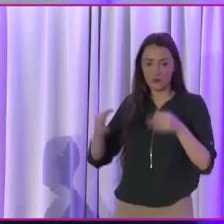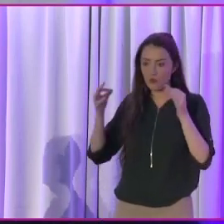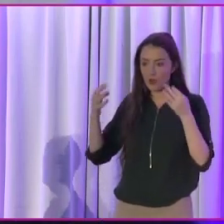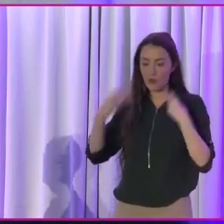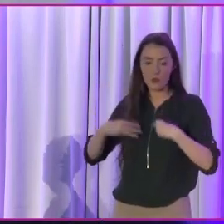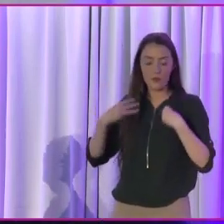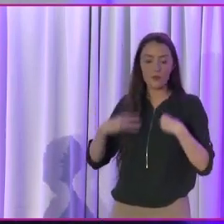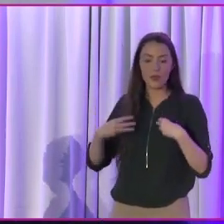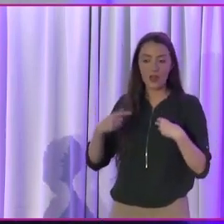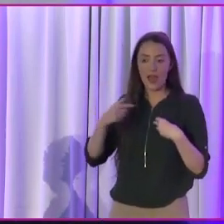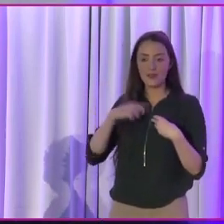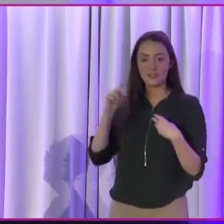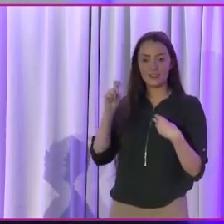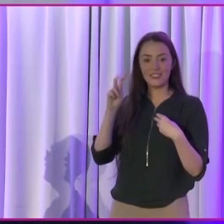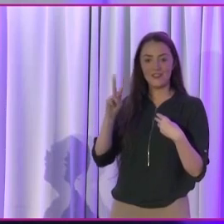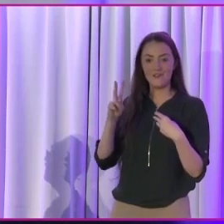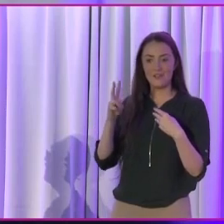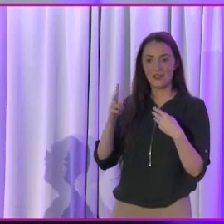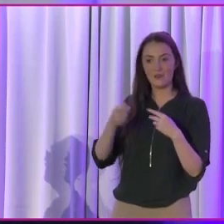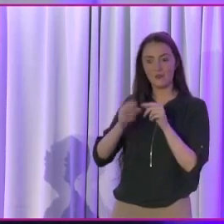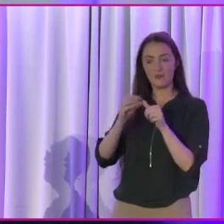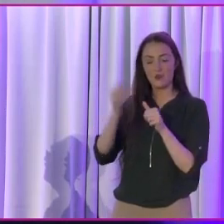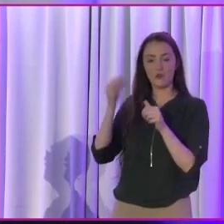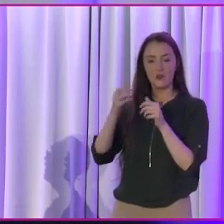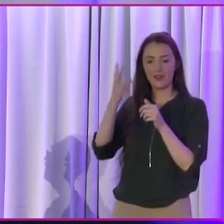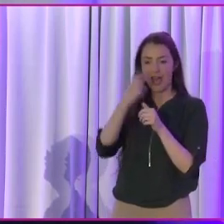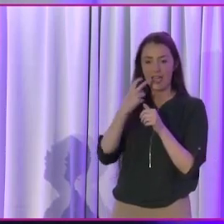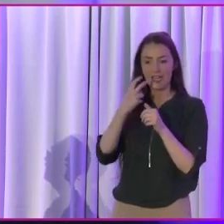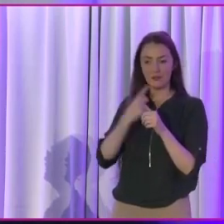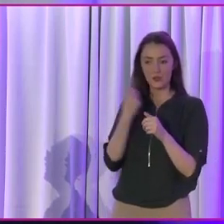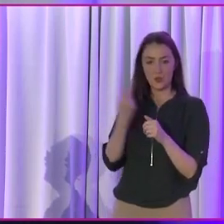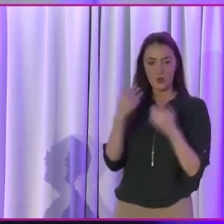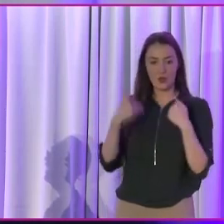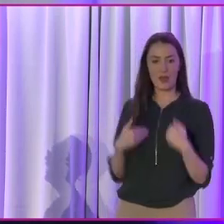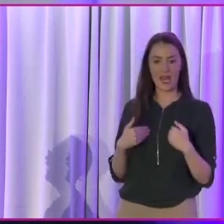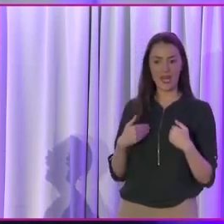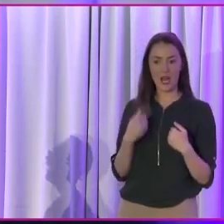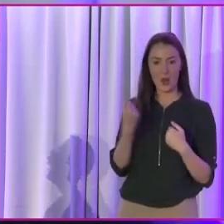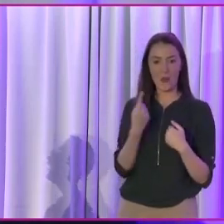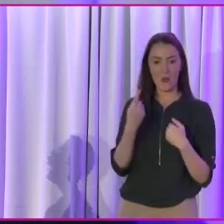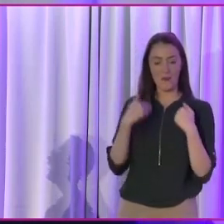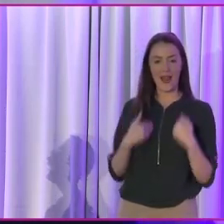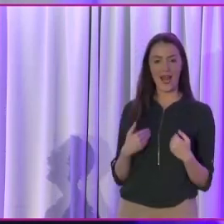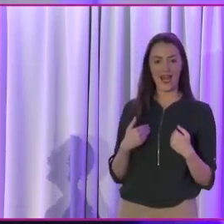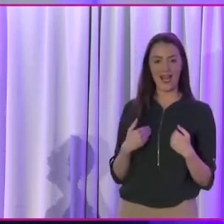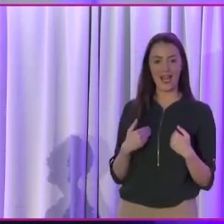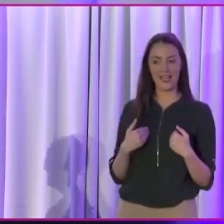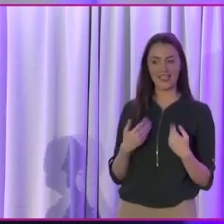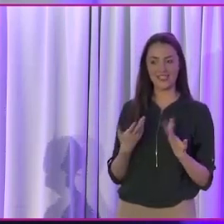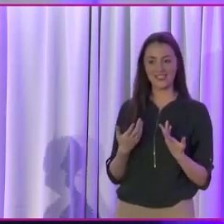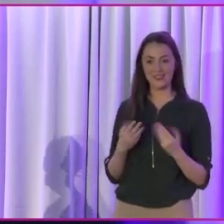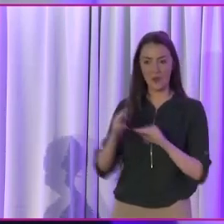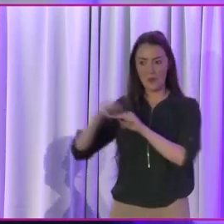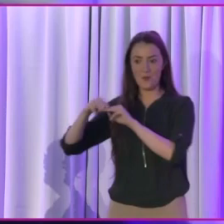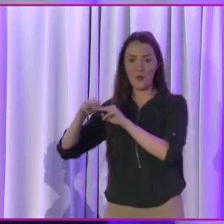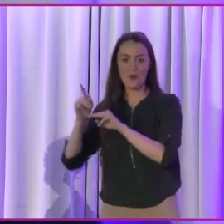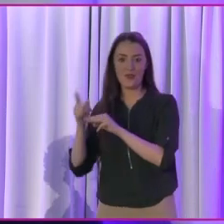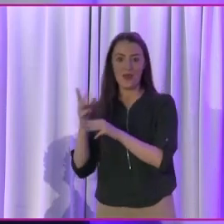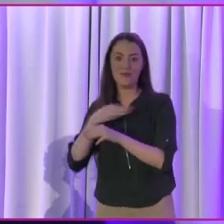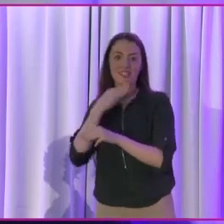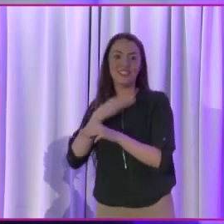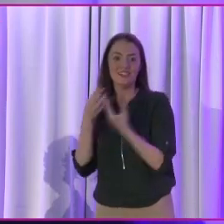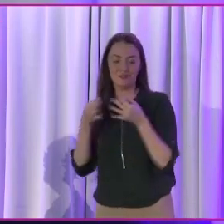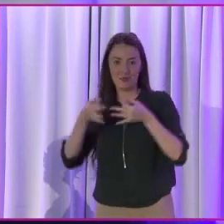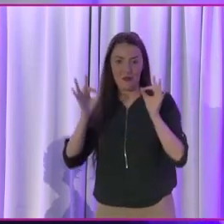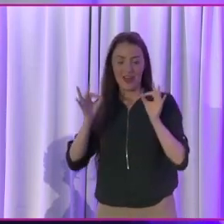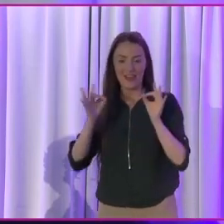And I was on television the other night and I kind of felt very alone because I was the only male on the panel. More of that. More of that